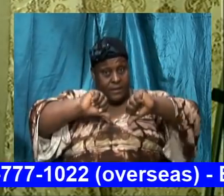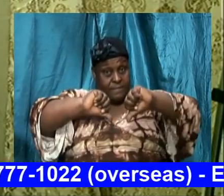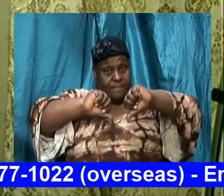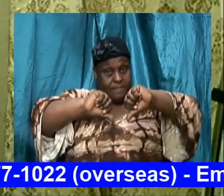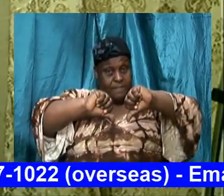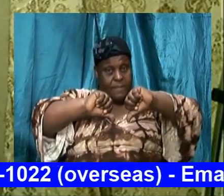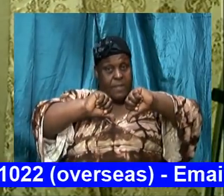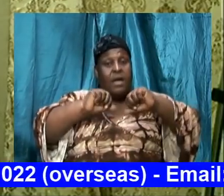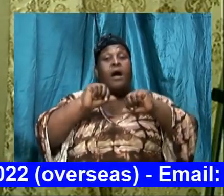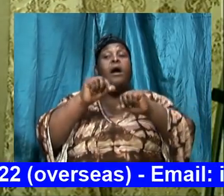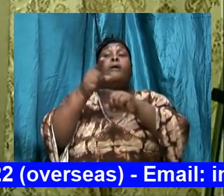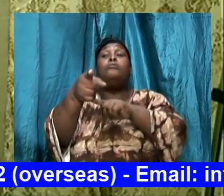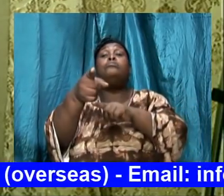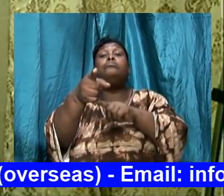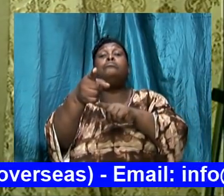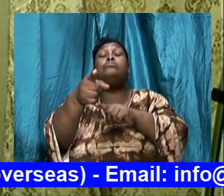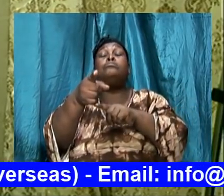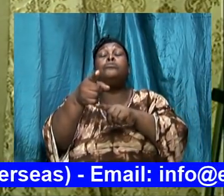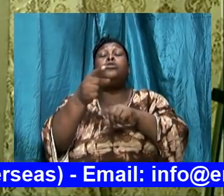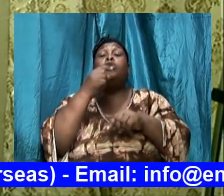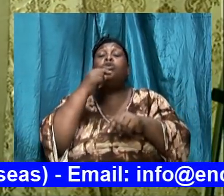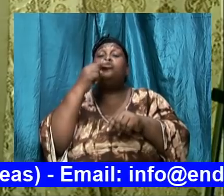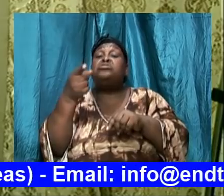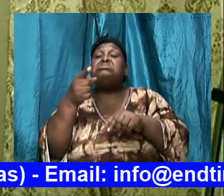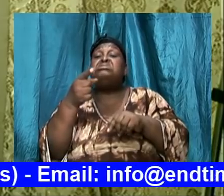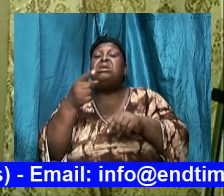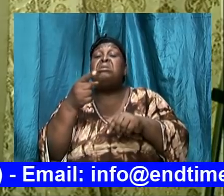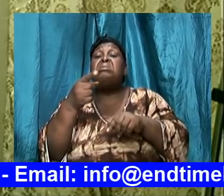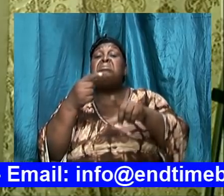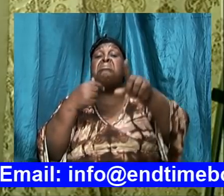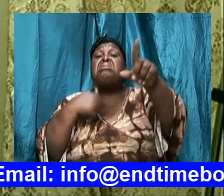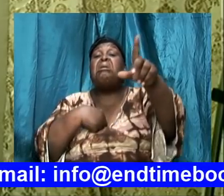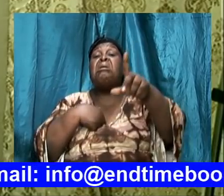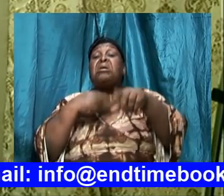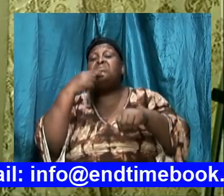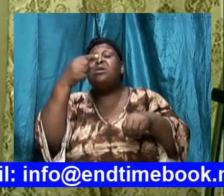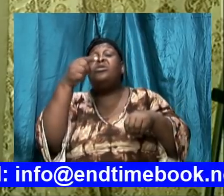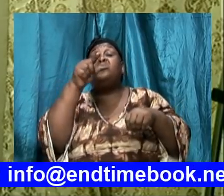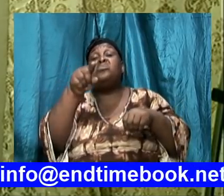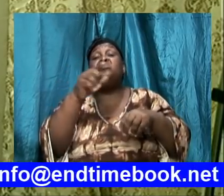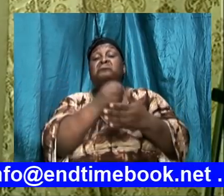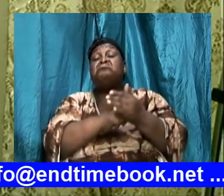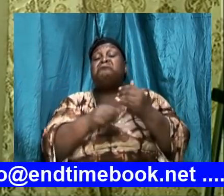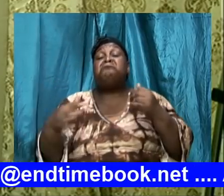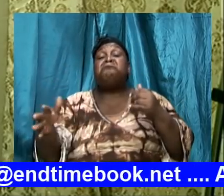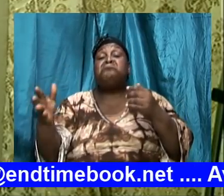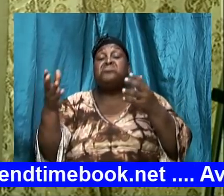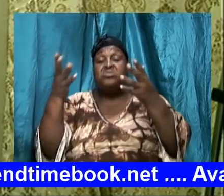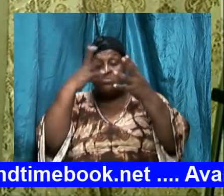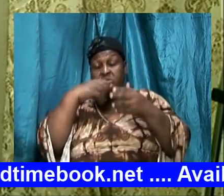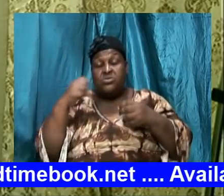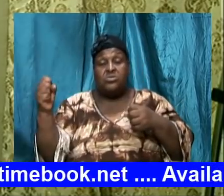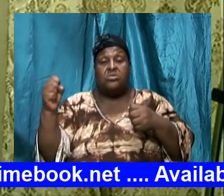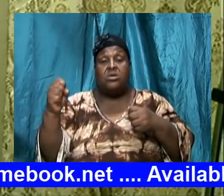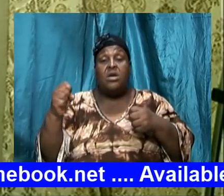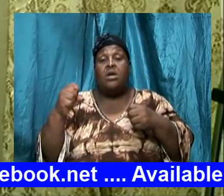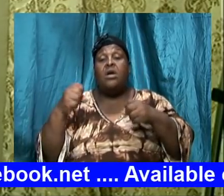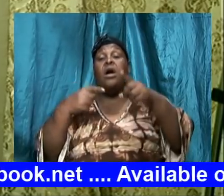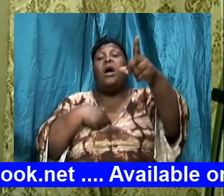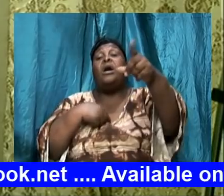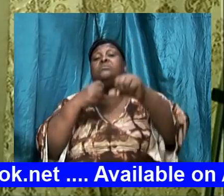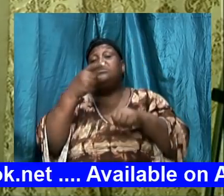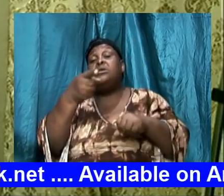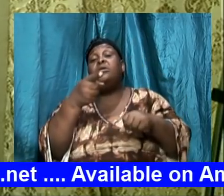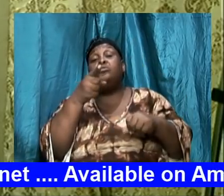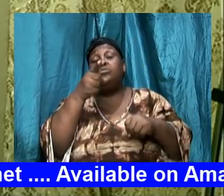point a finger to say I am telling you something strange I am telling you something truthful and I'm saying